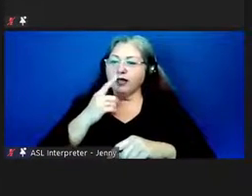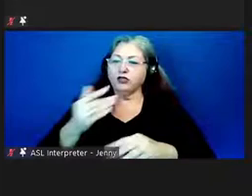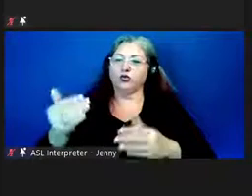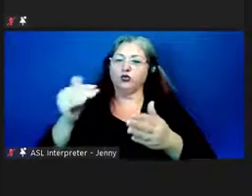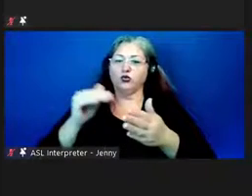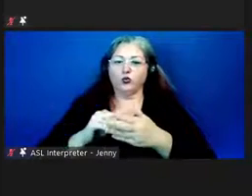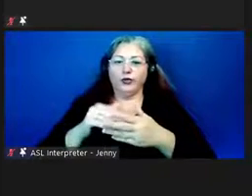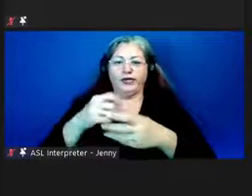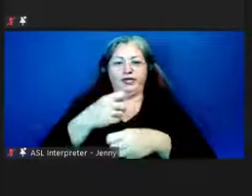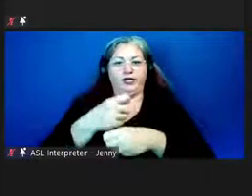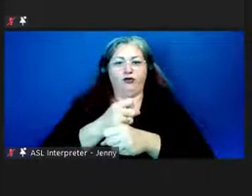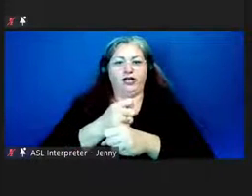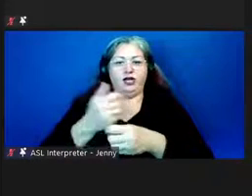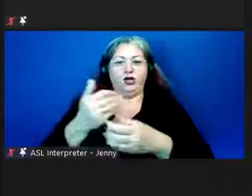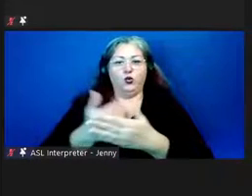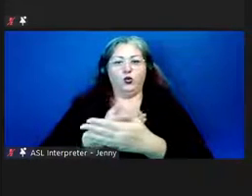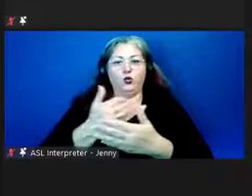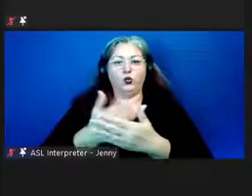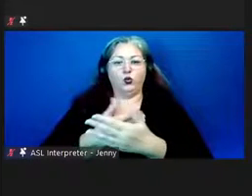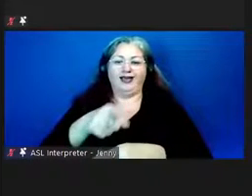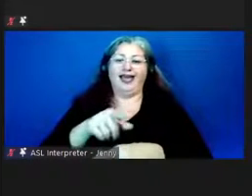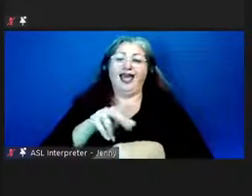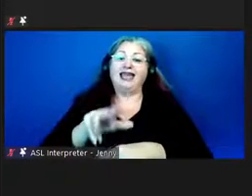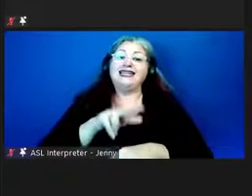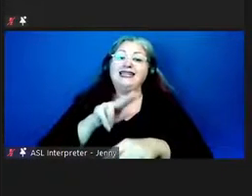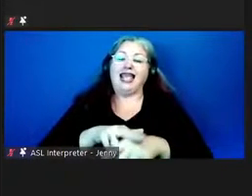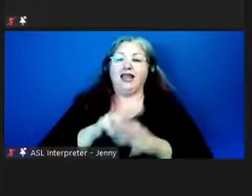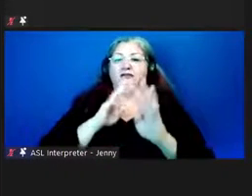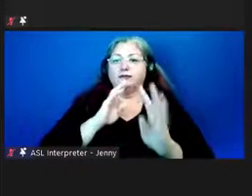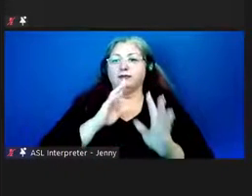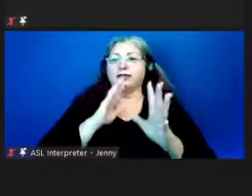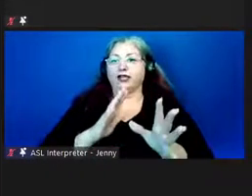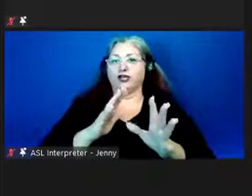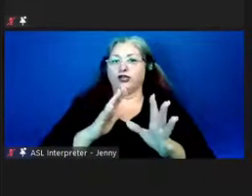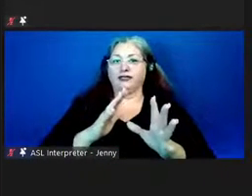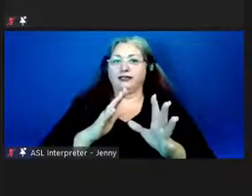new native speakers of the Hawaiian language for us today.